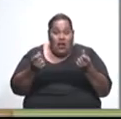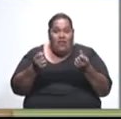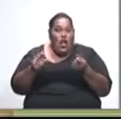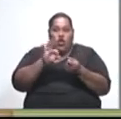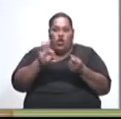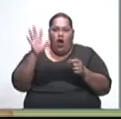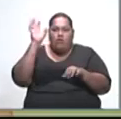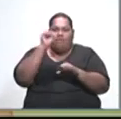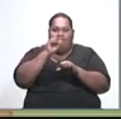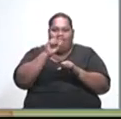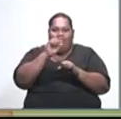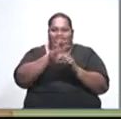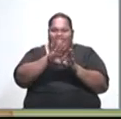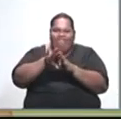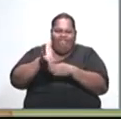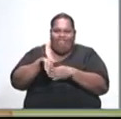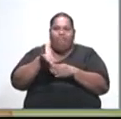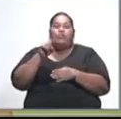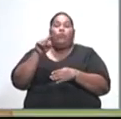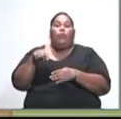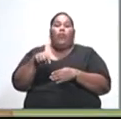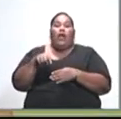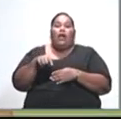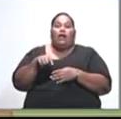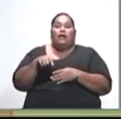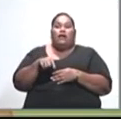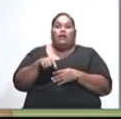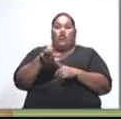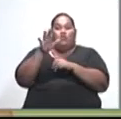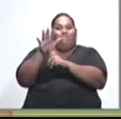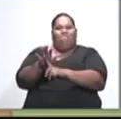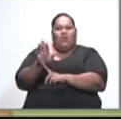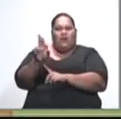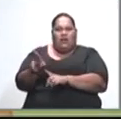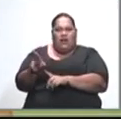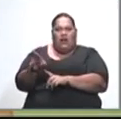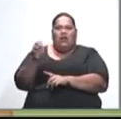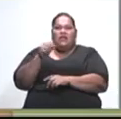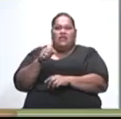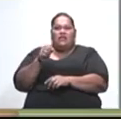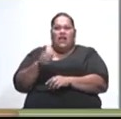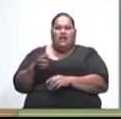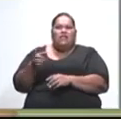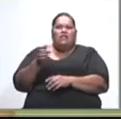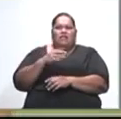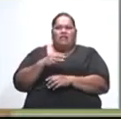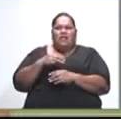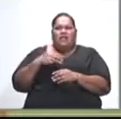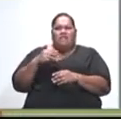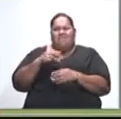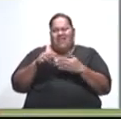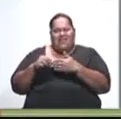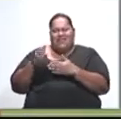leader, a political leader, a national leader, is talking about bringing back that penalty. And the